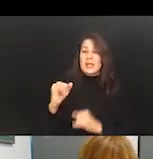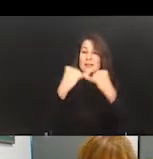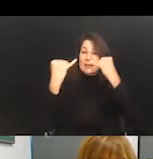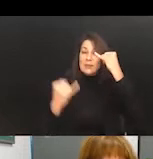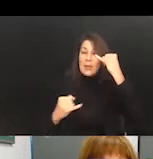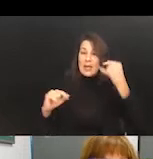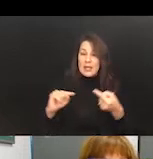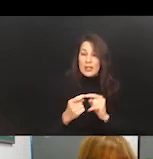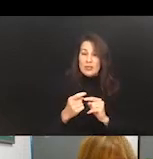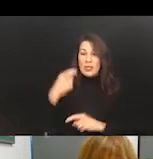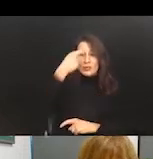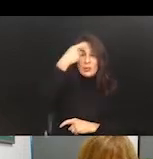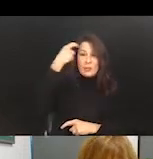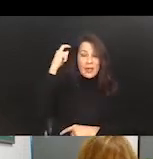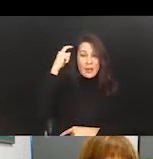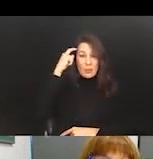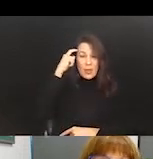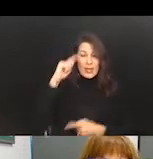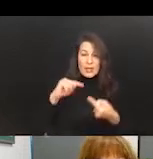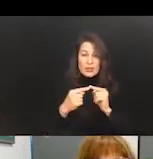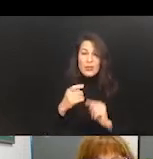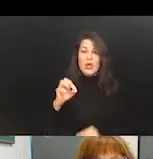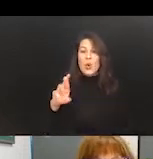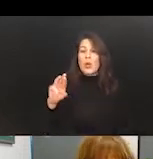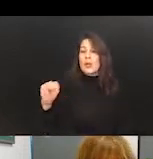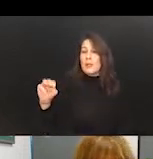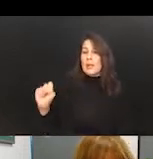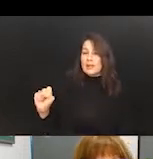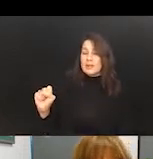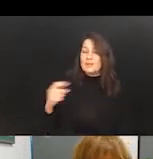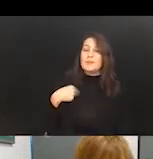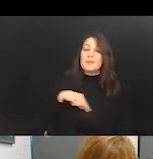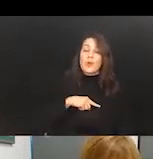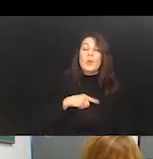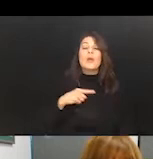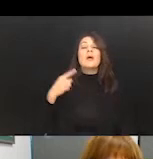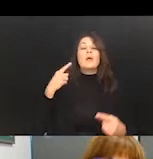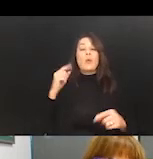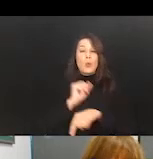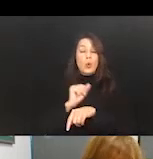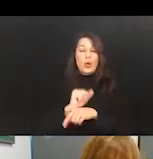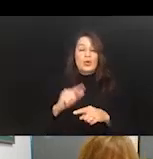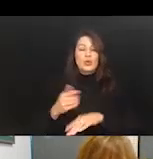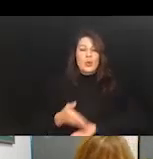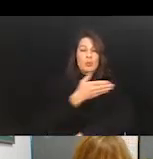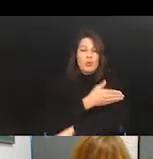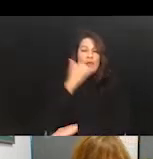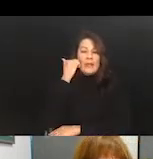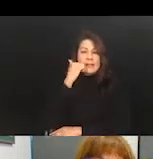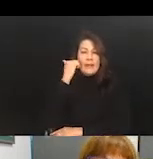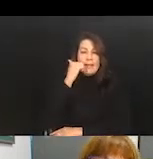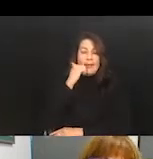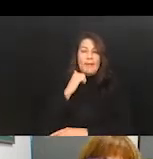brain injury, and multiple sclerosis. We also look to improve daily functioning and promote independence